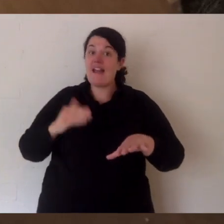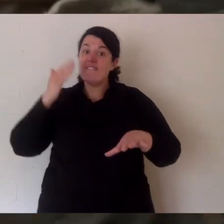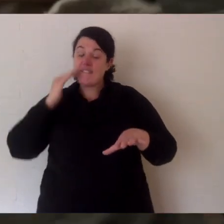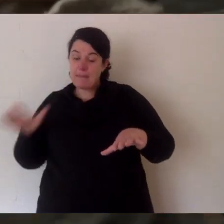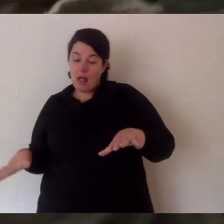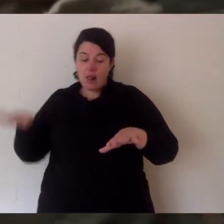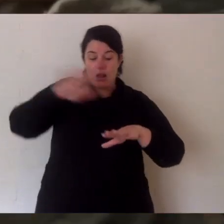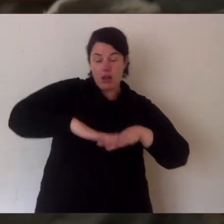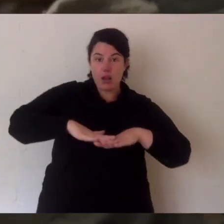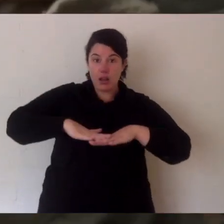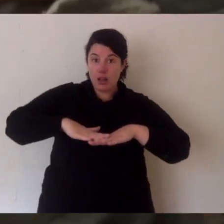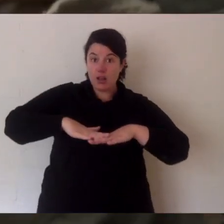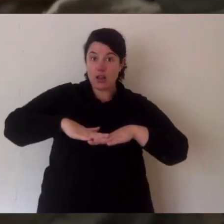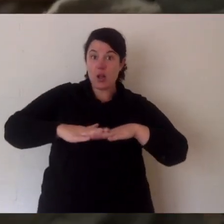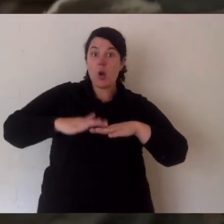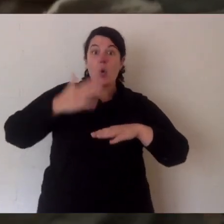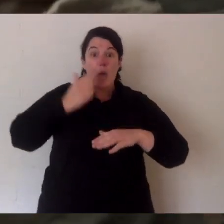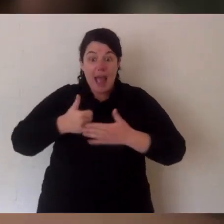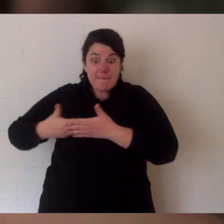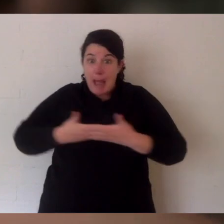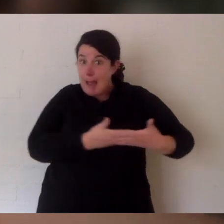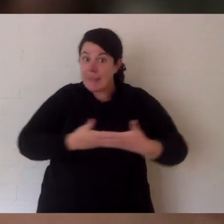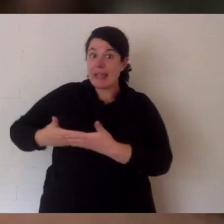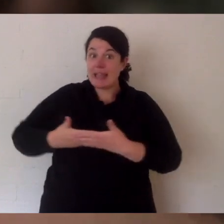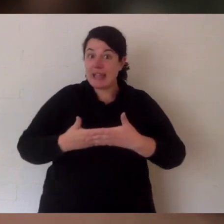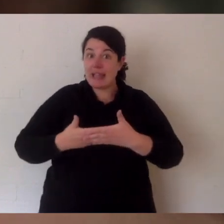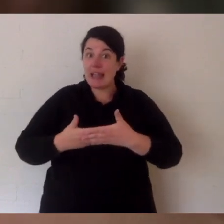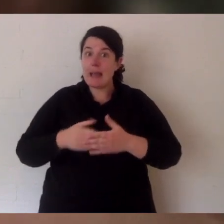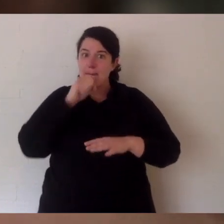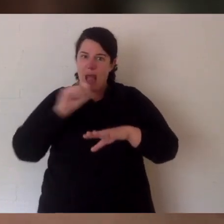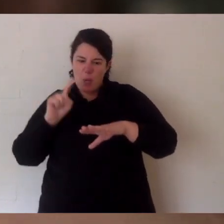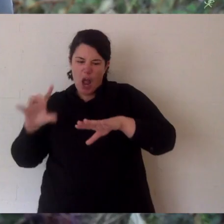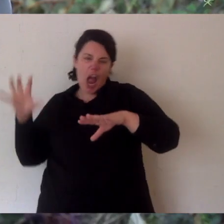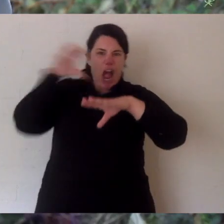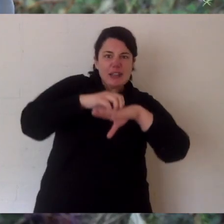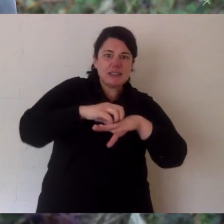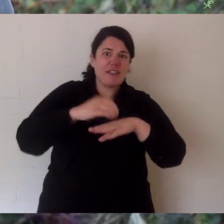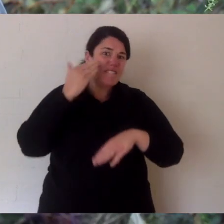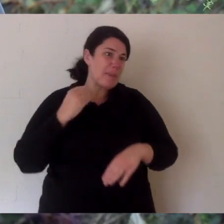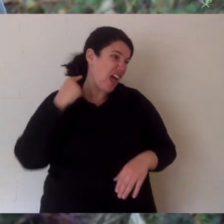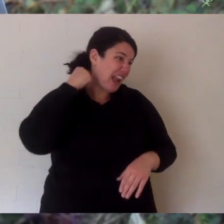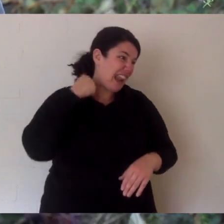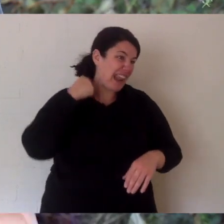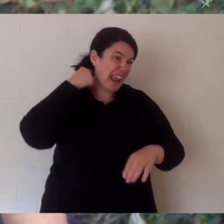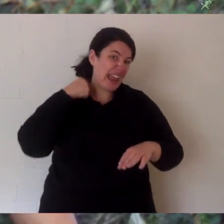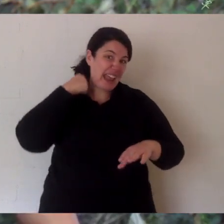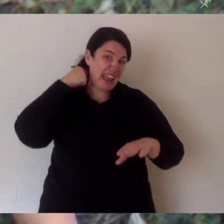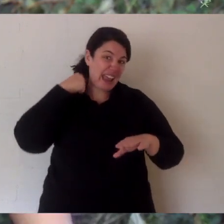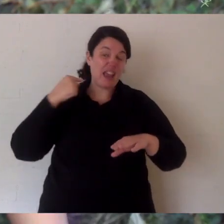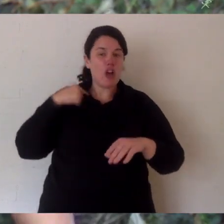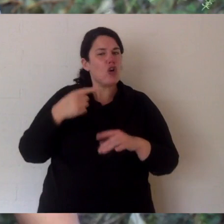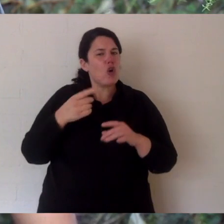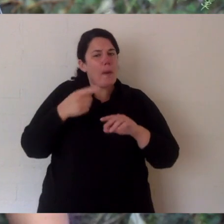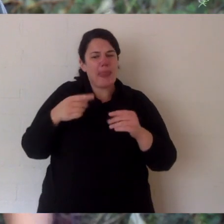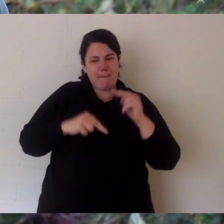territories but the female territories overlap the male's territory. Now when they breed the male actually